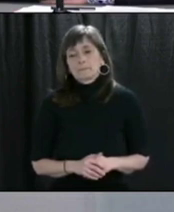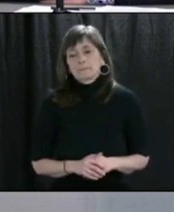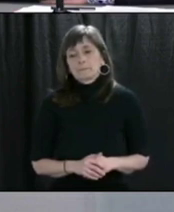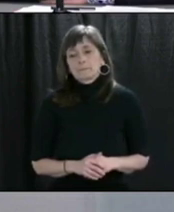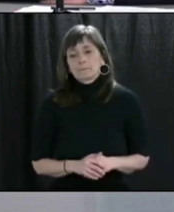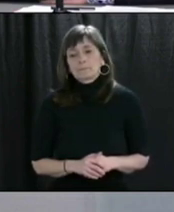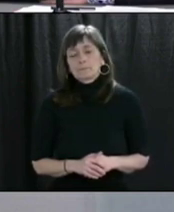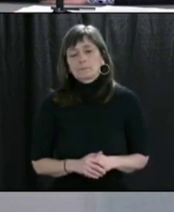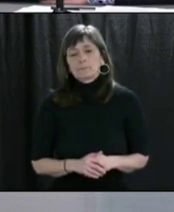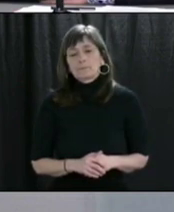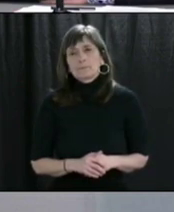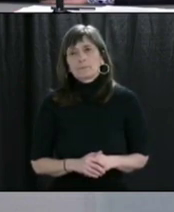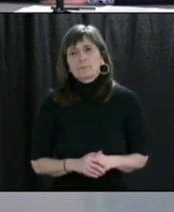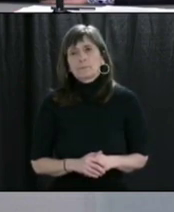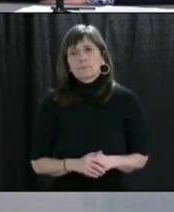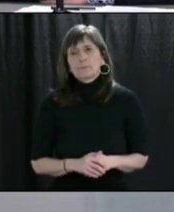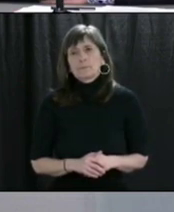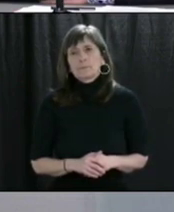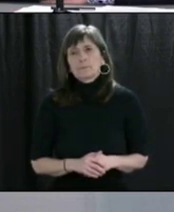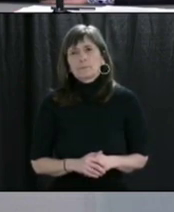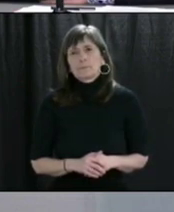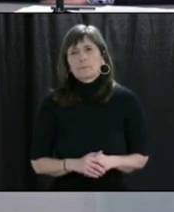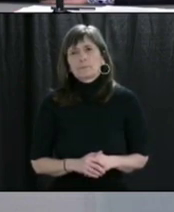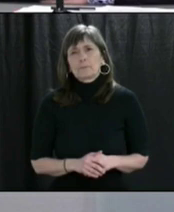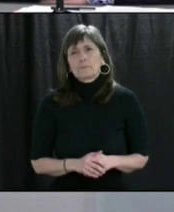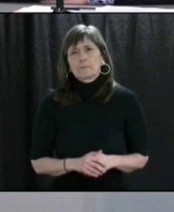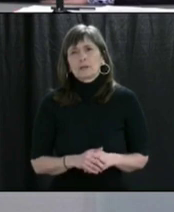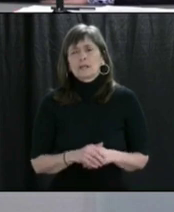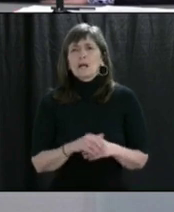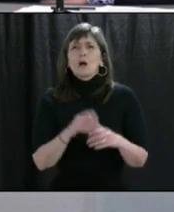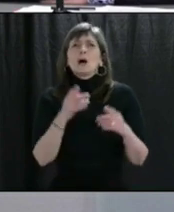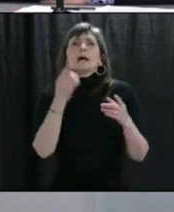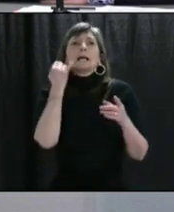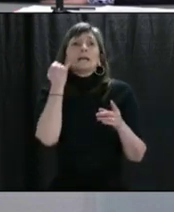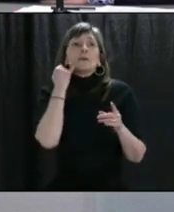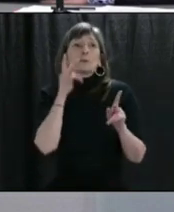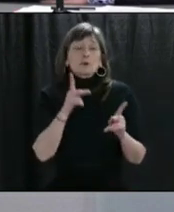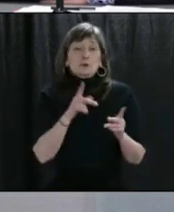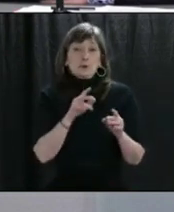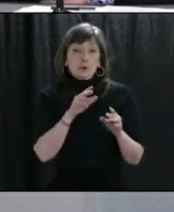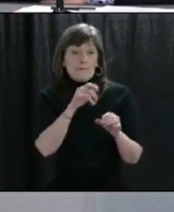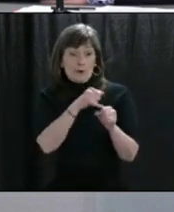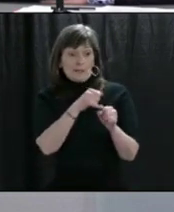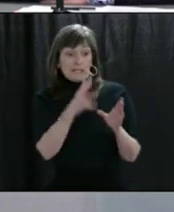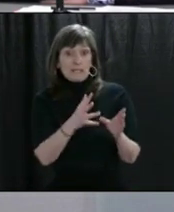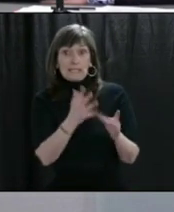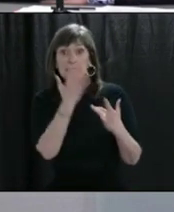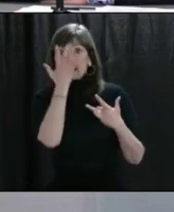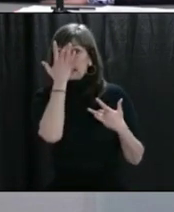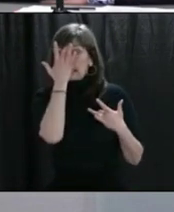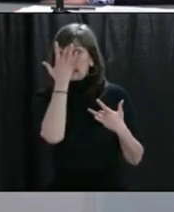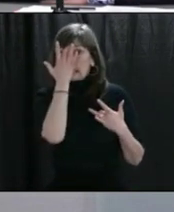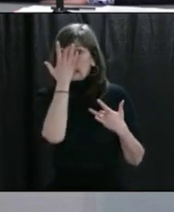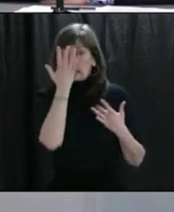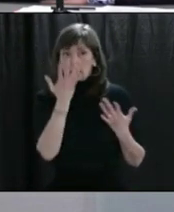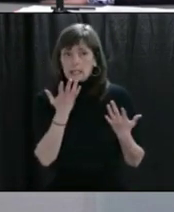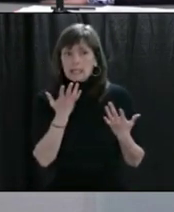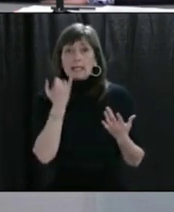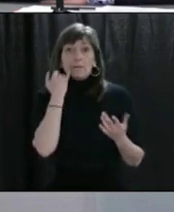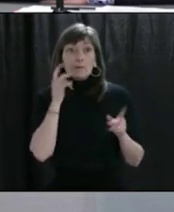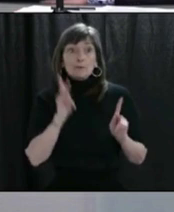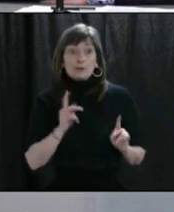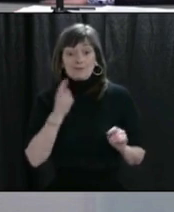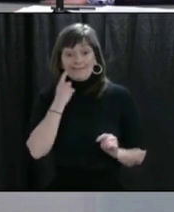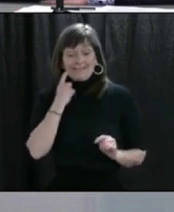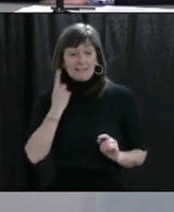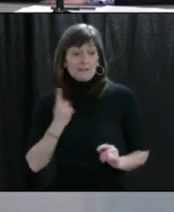What does that mean for people who could have possibly picked up prescriptions there during that period? I think you were cut off a little bit at the